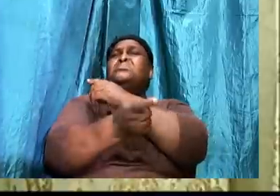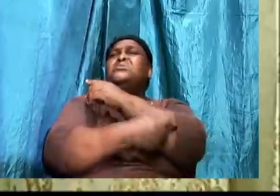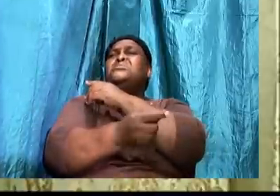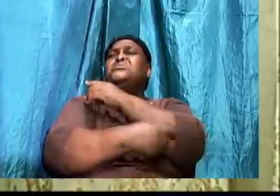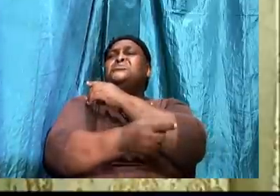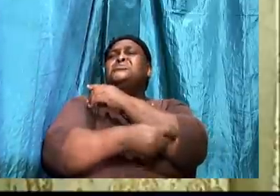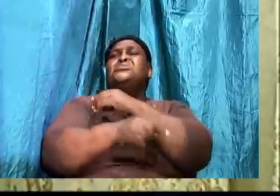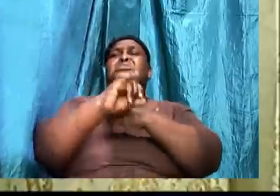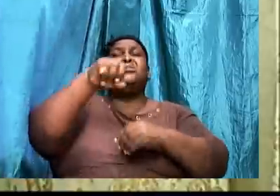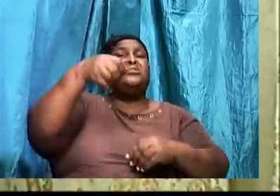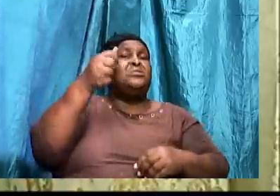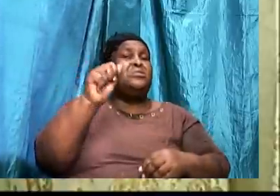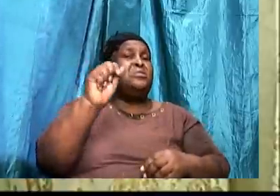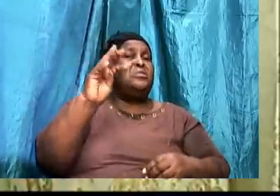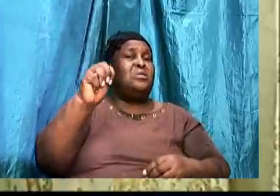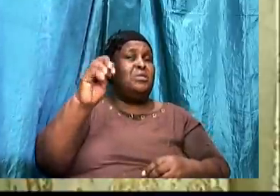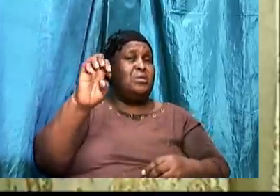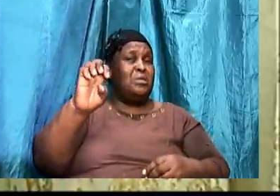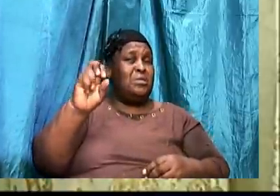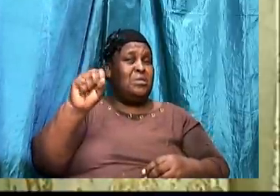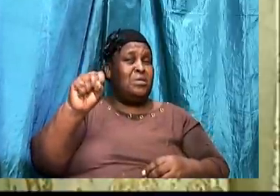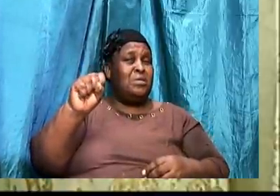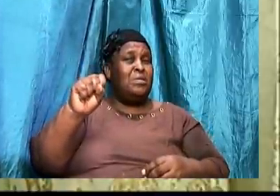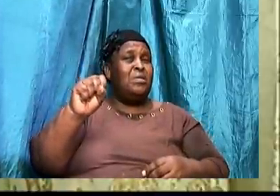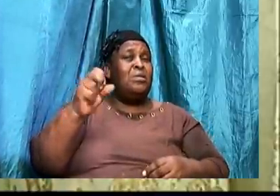James 1. James 12 to 15.